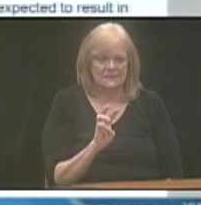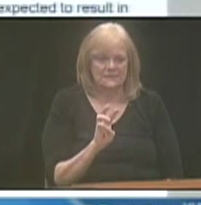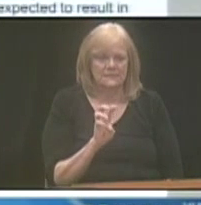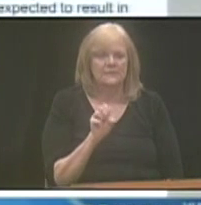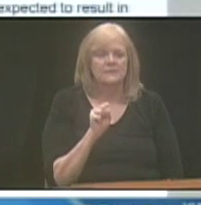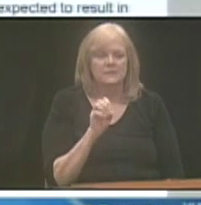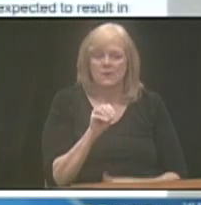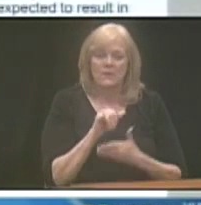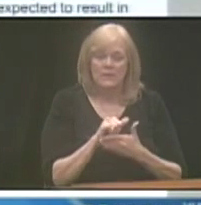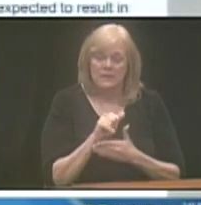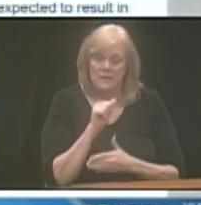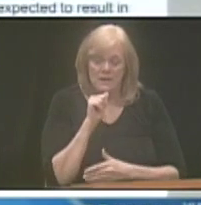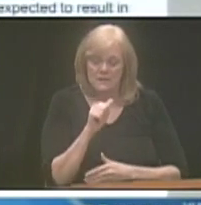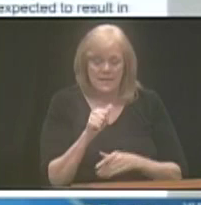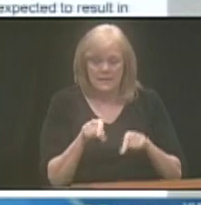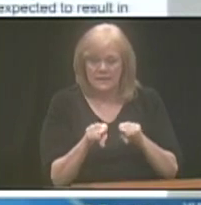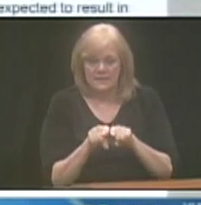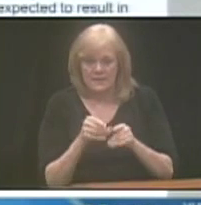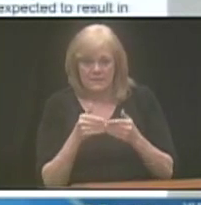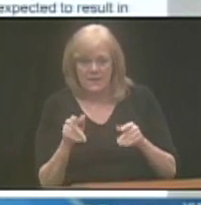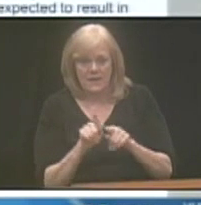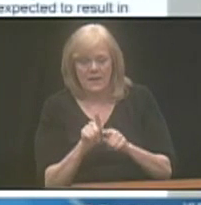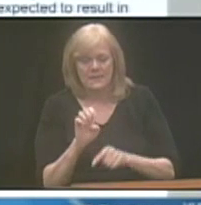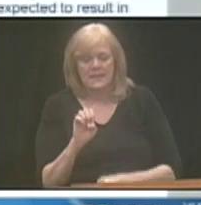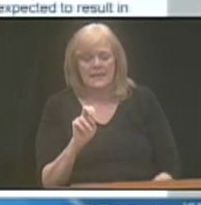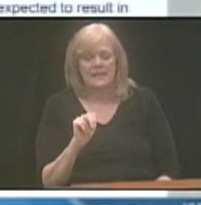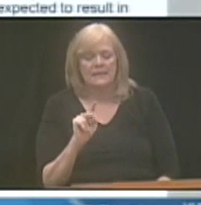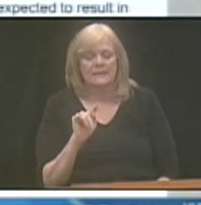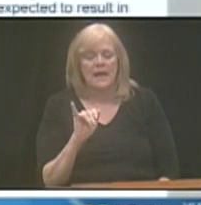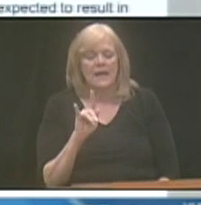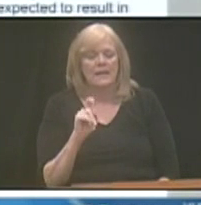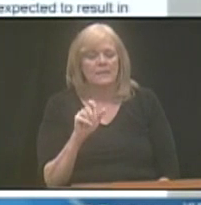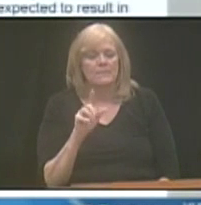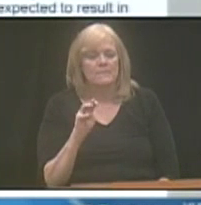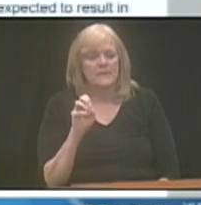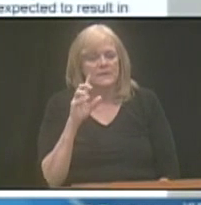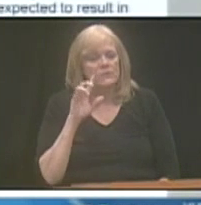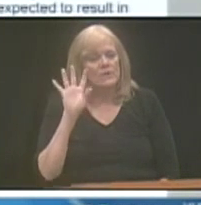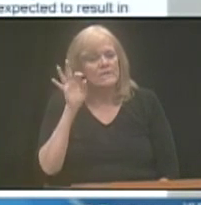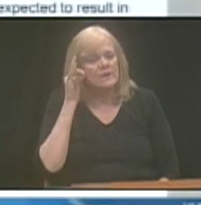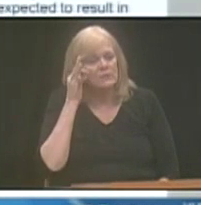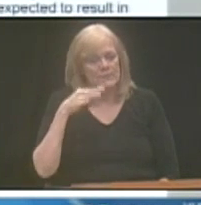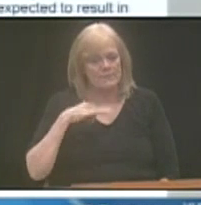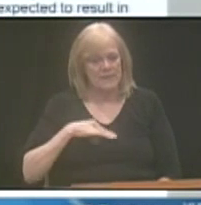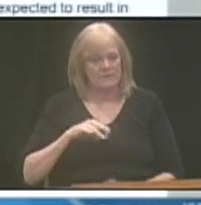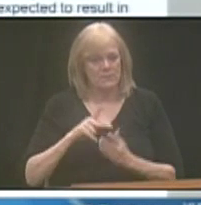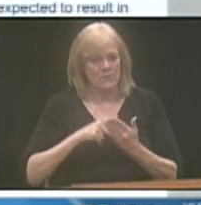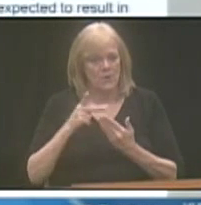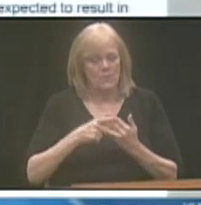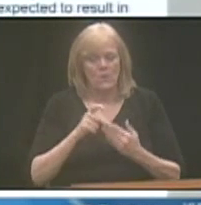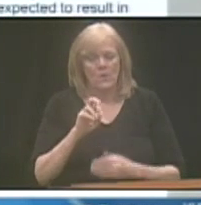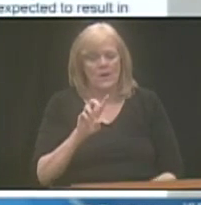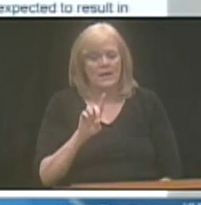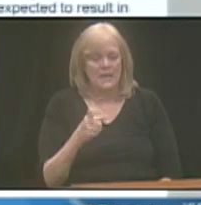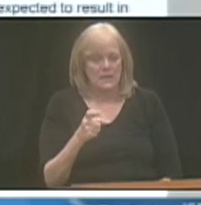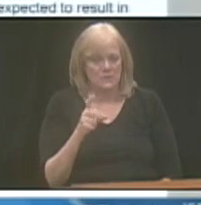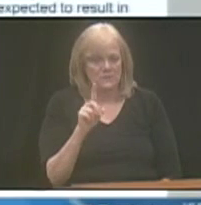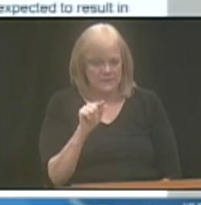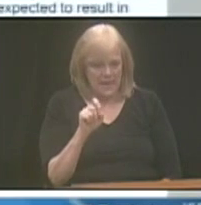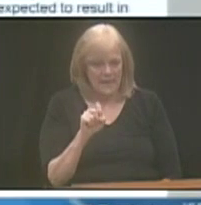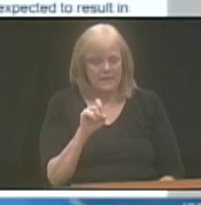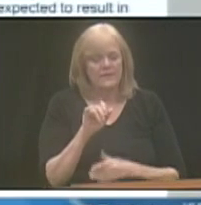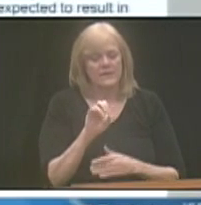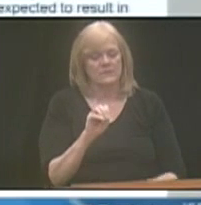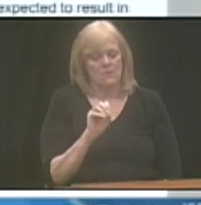So, that's not necessarily the same thing as an entitlement date for a federal benefit program or even a diagnosis date.